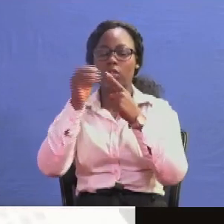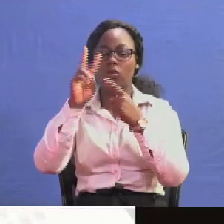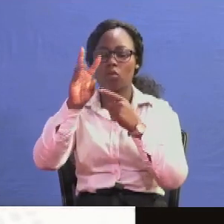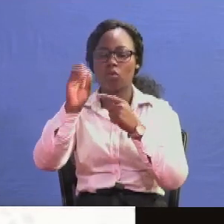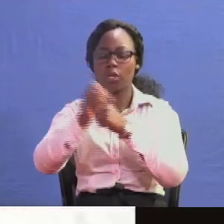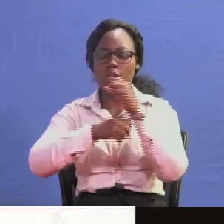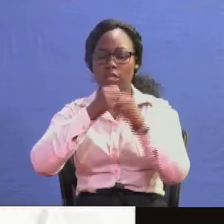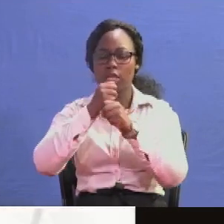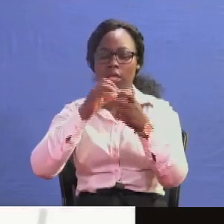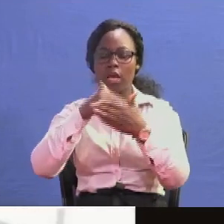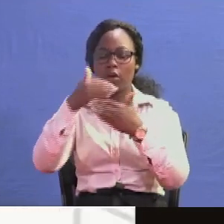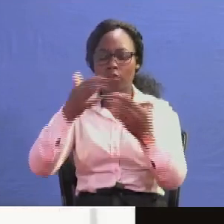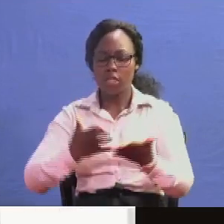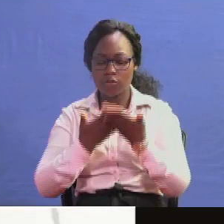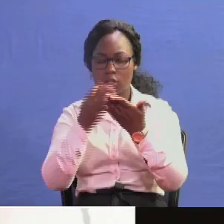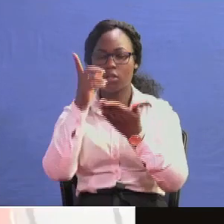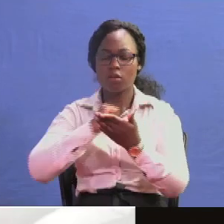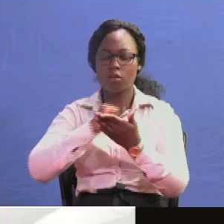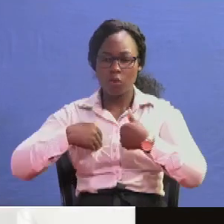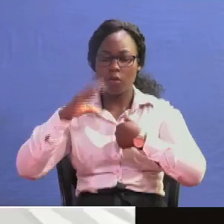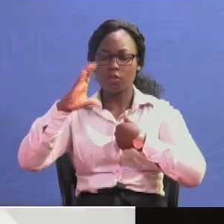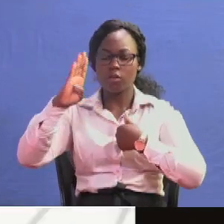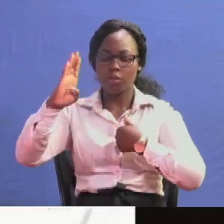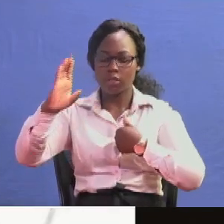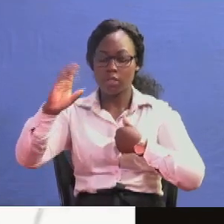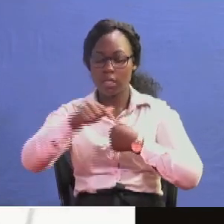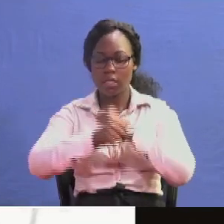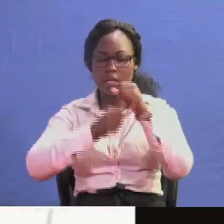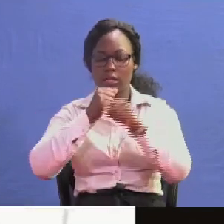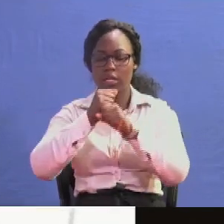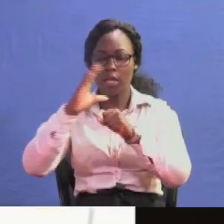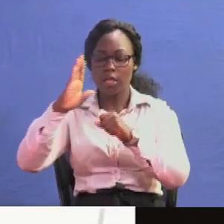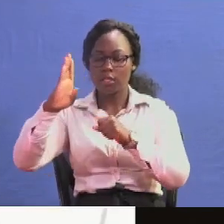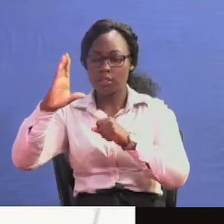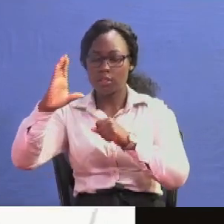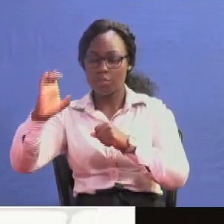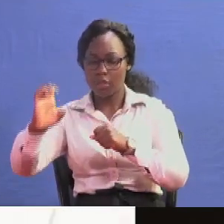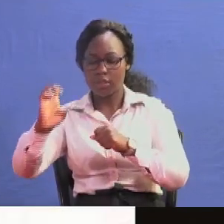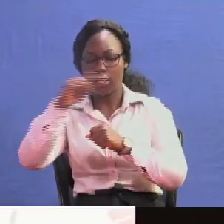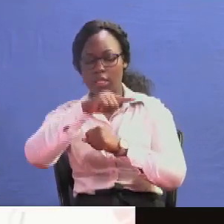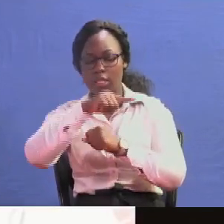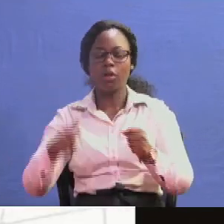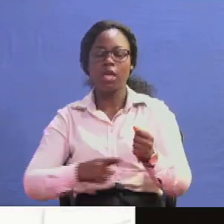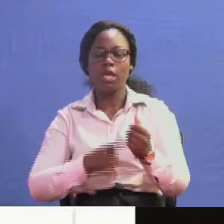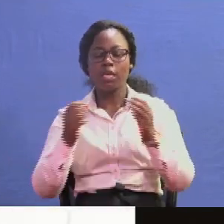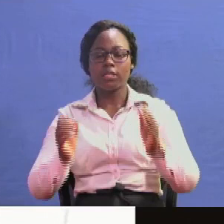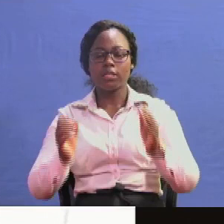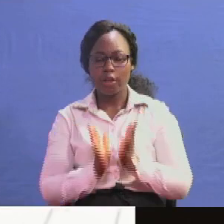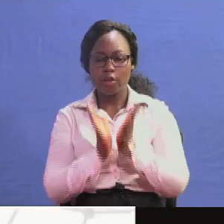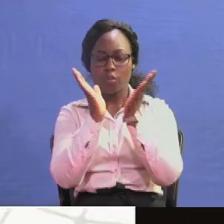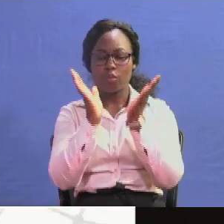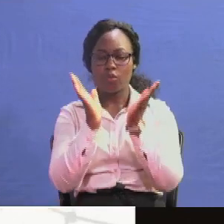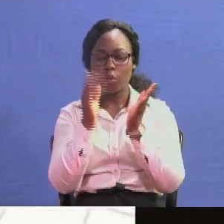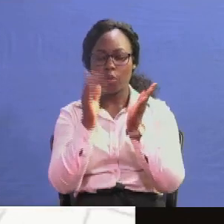quite suggested that we have cbc with azia and cbc to me is an improvement and practical aspect of